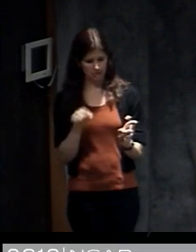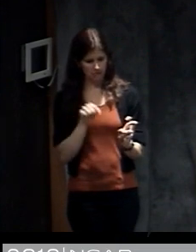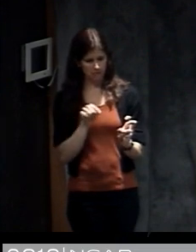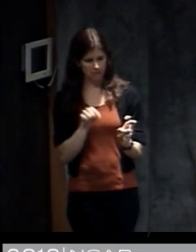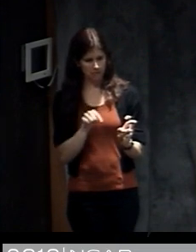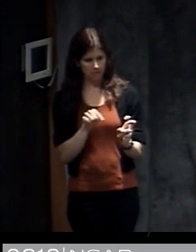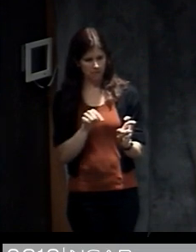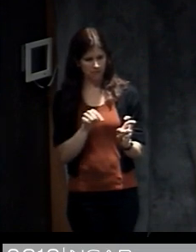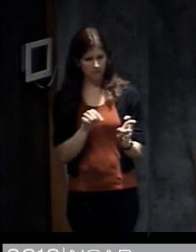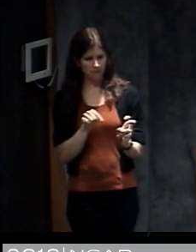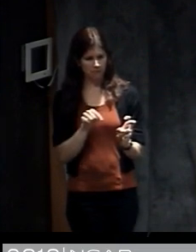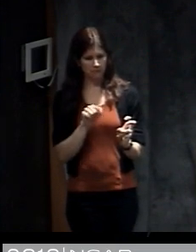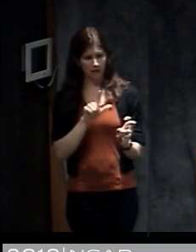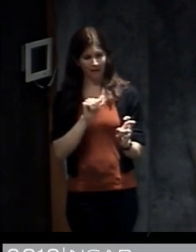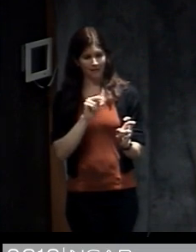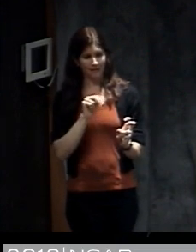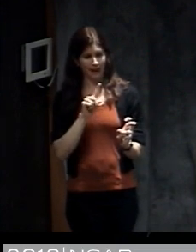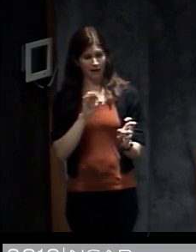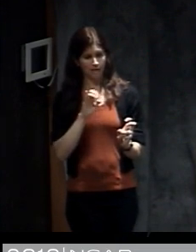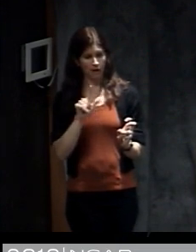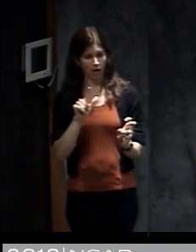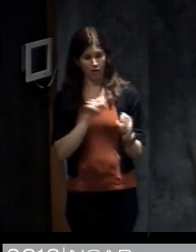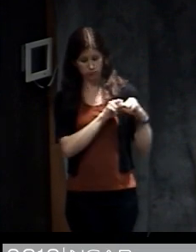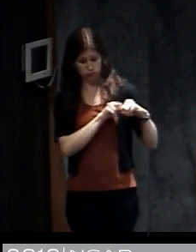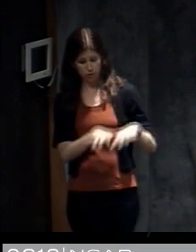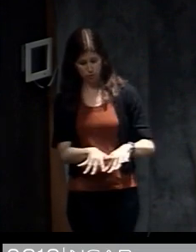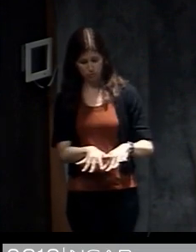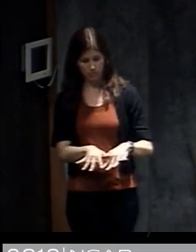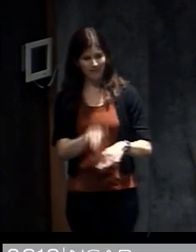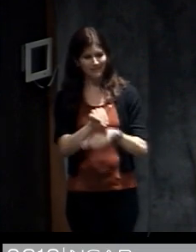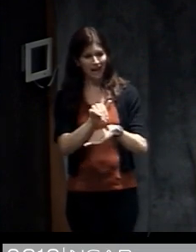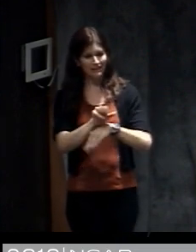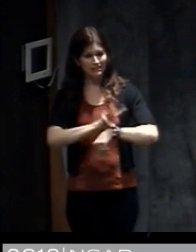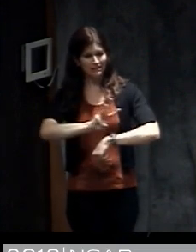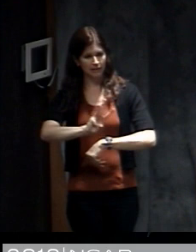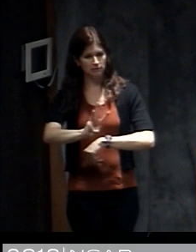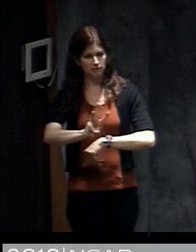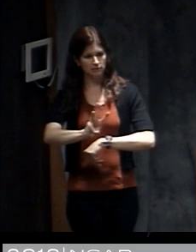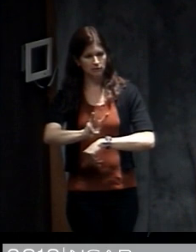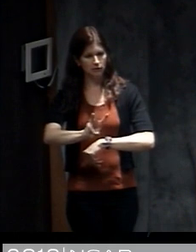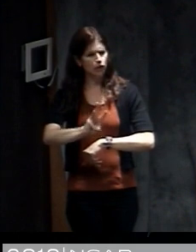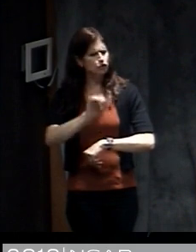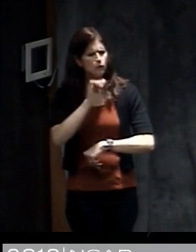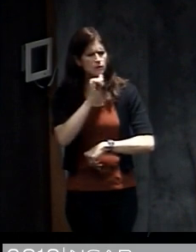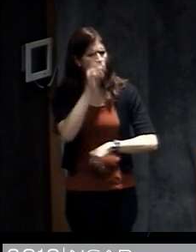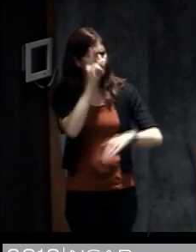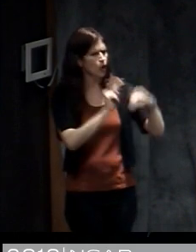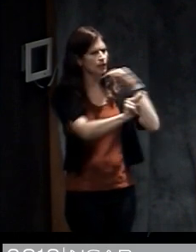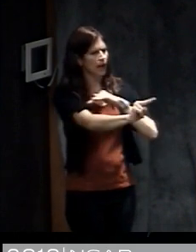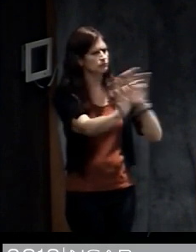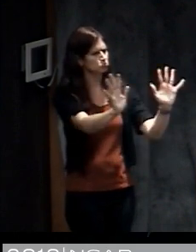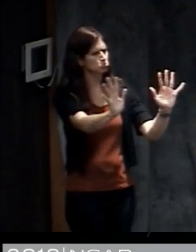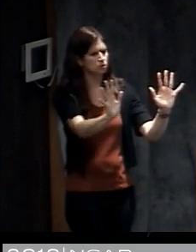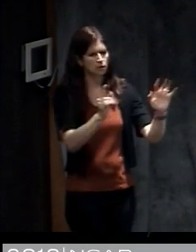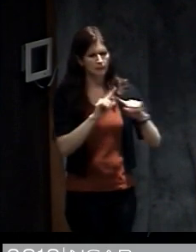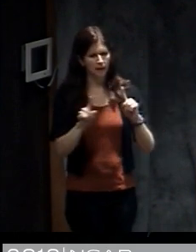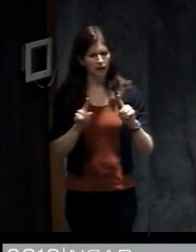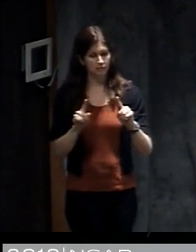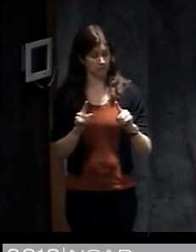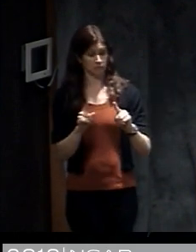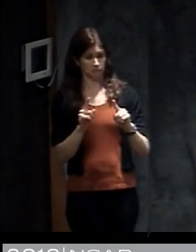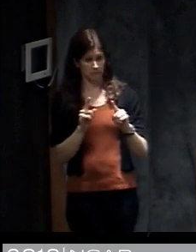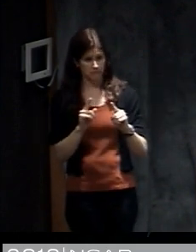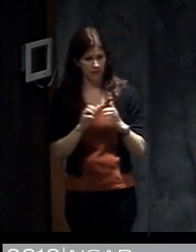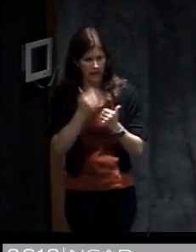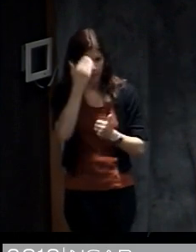shows someone talking about landfall being expected Monday night at 6 p.m. So often they don't reference a specific forecast but this person wouldn't have an idea